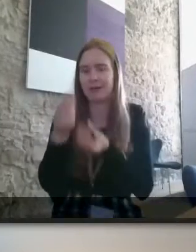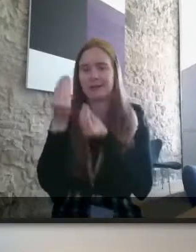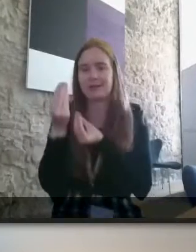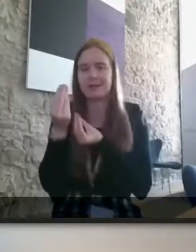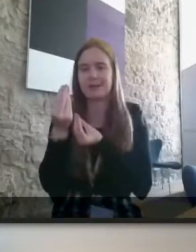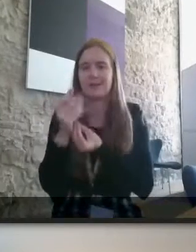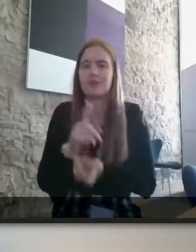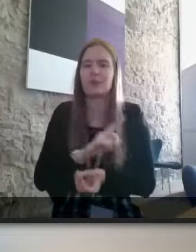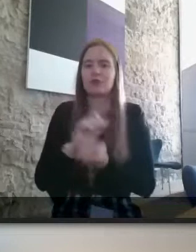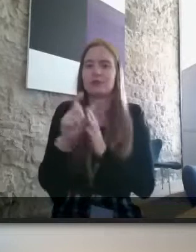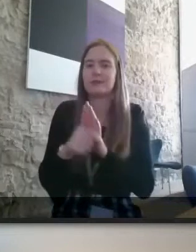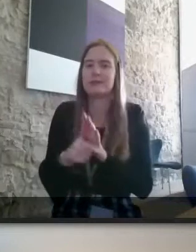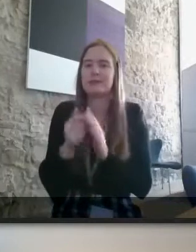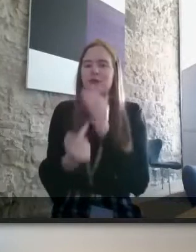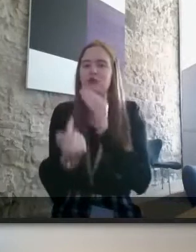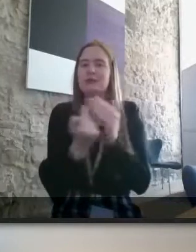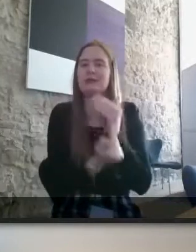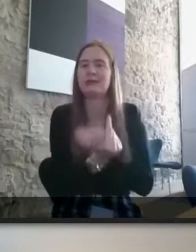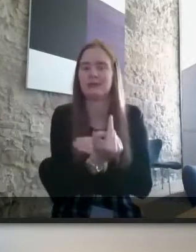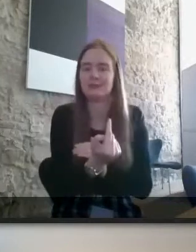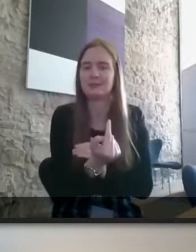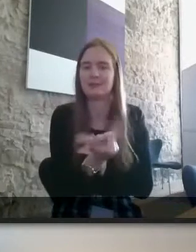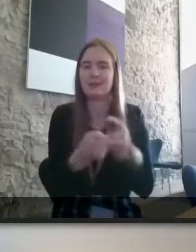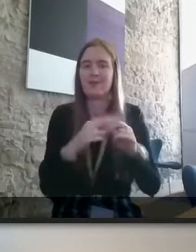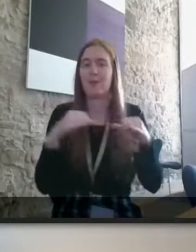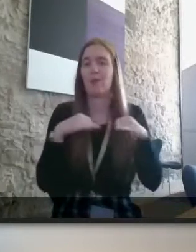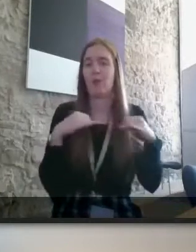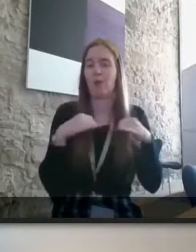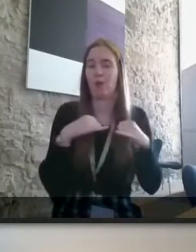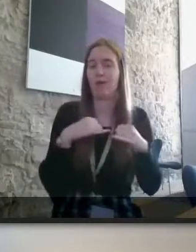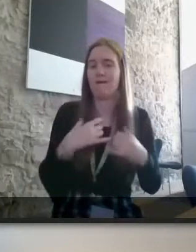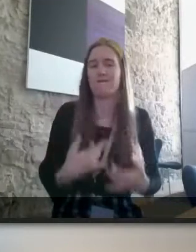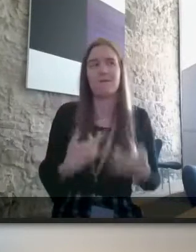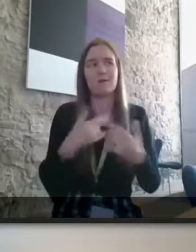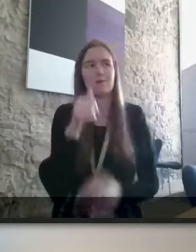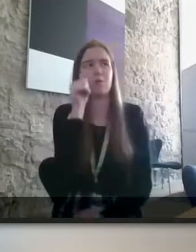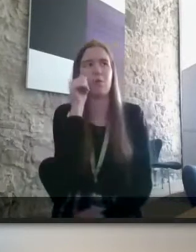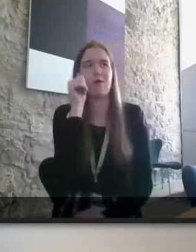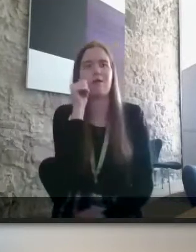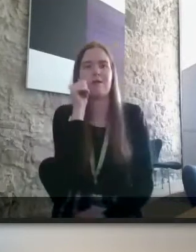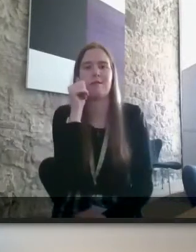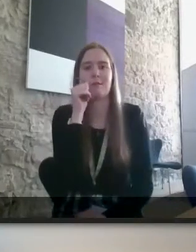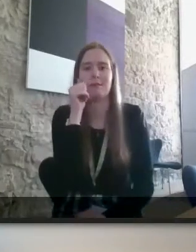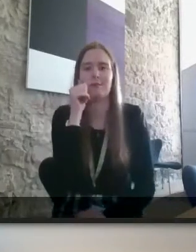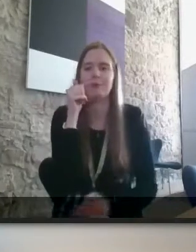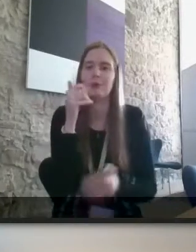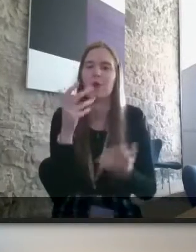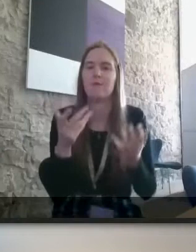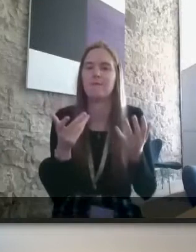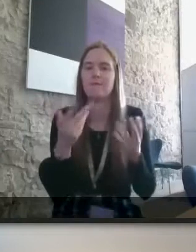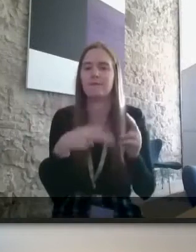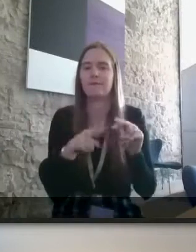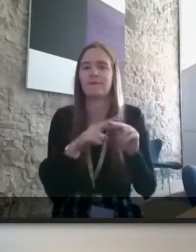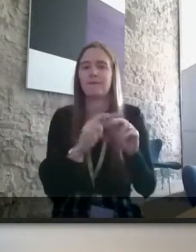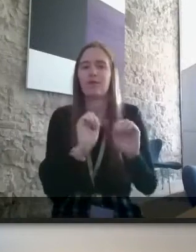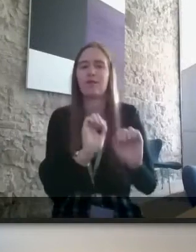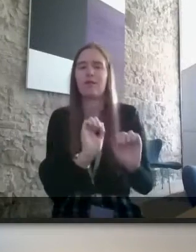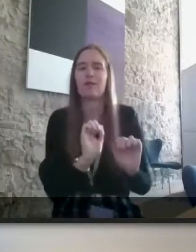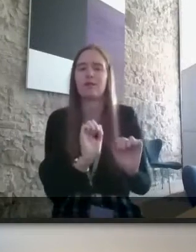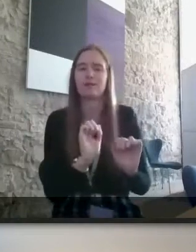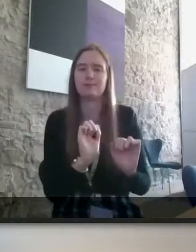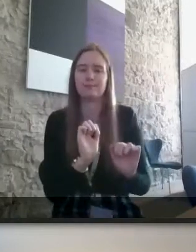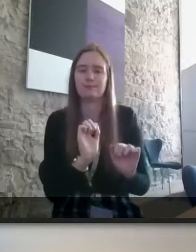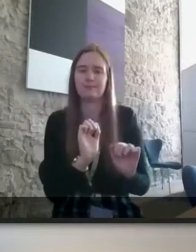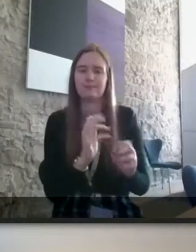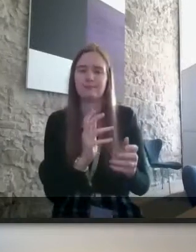very unique and actually if if employers are aware of um uh their in the who